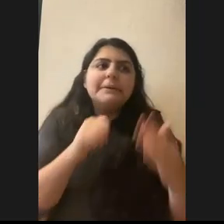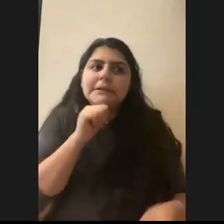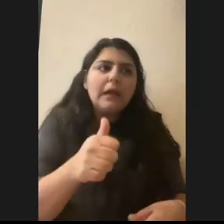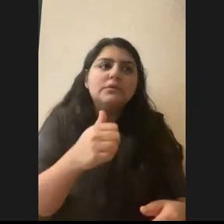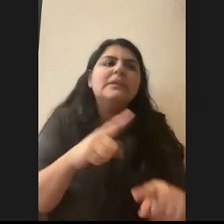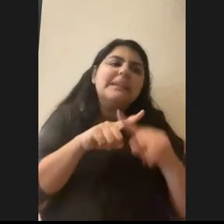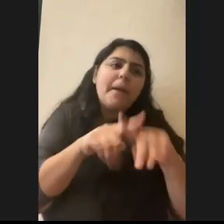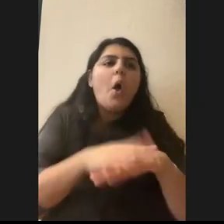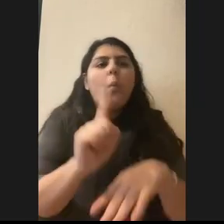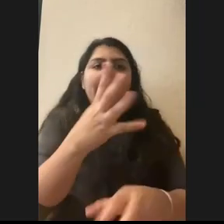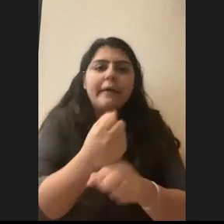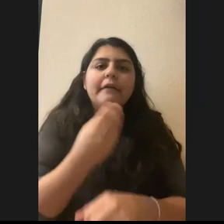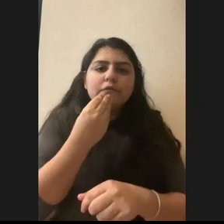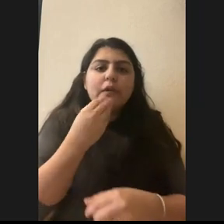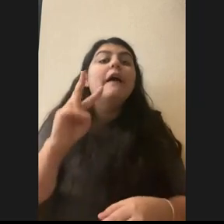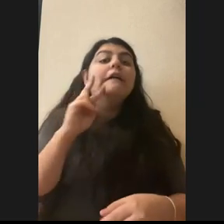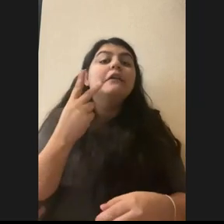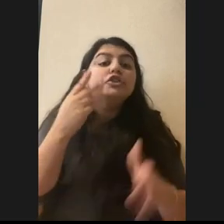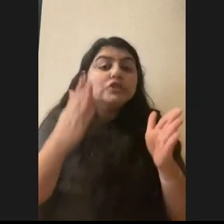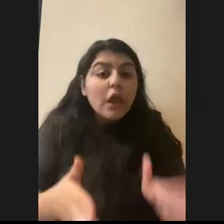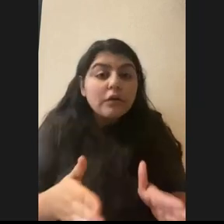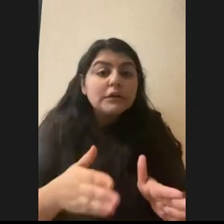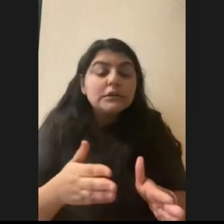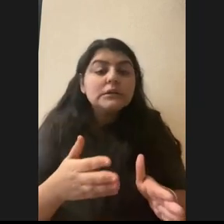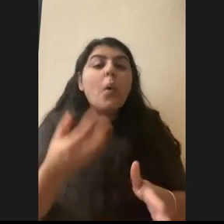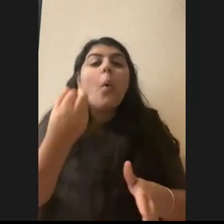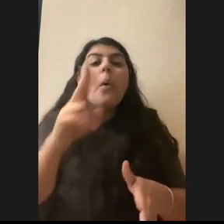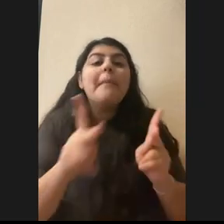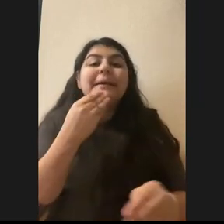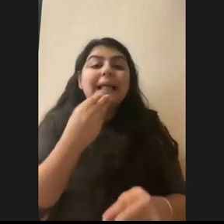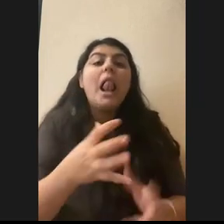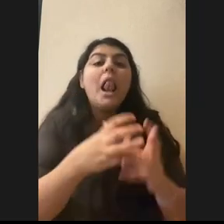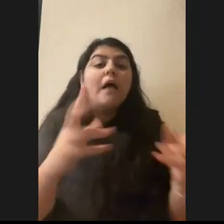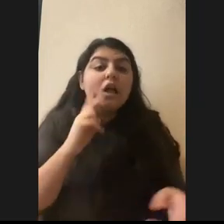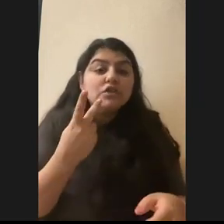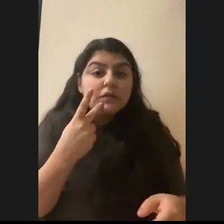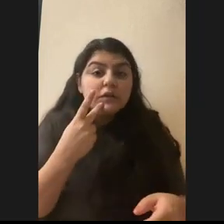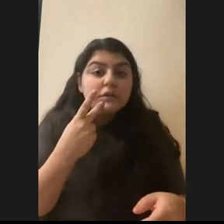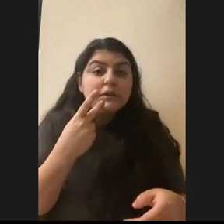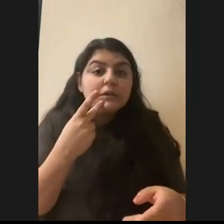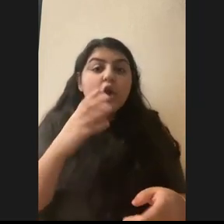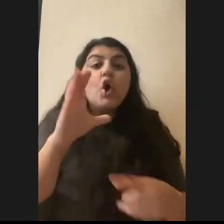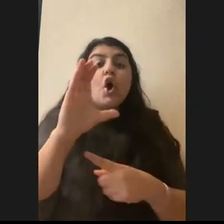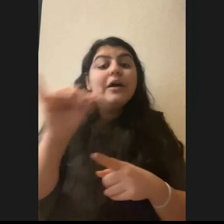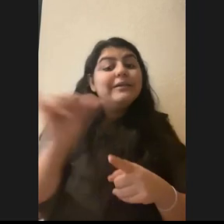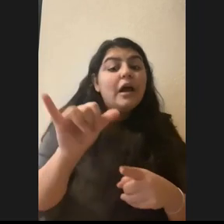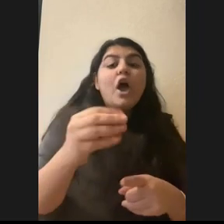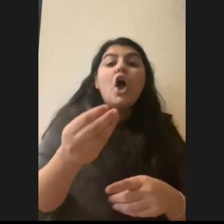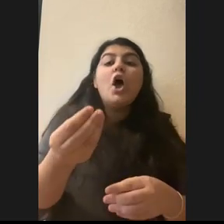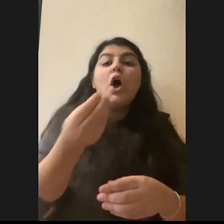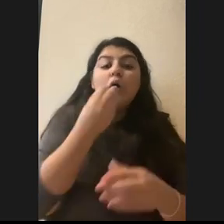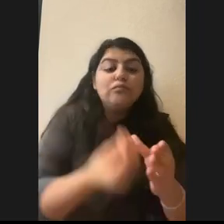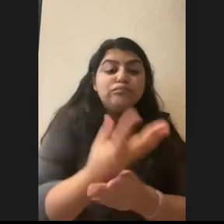So actually vegetarians or people who are eating a lot of vegetables, that prop land is taking a lot of space too and taking away